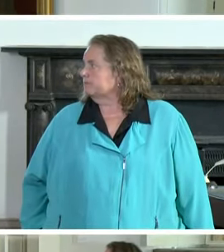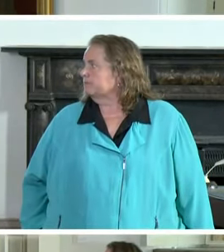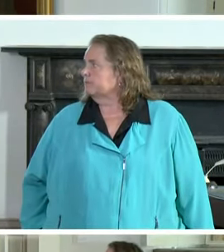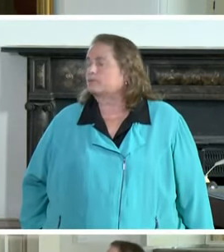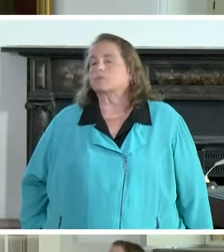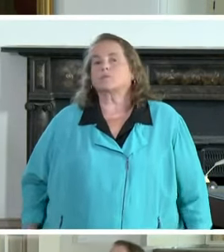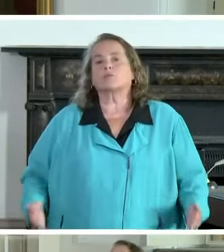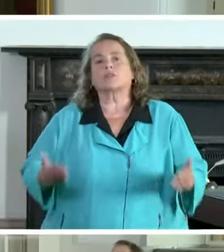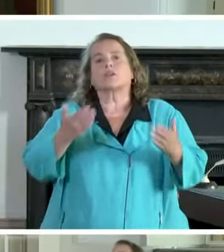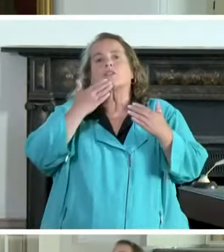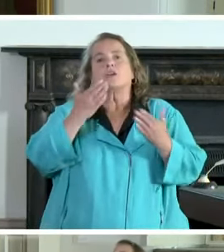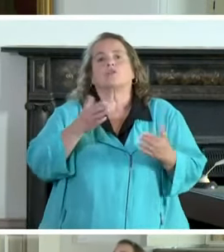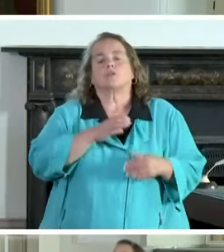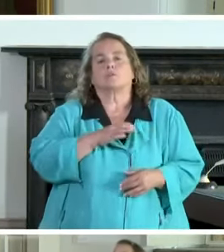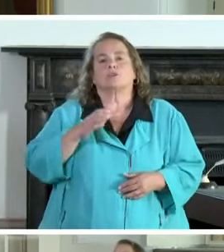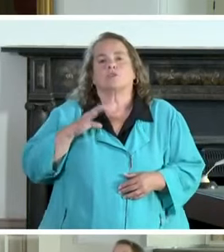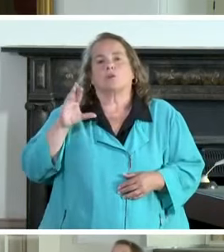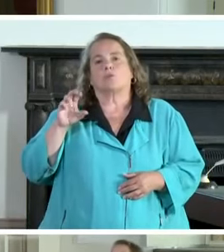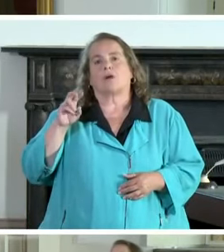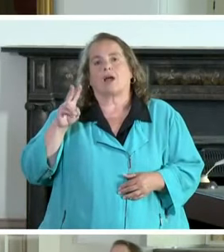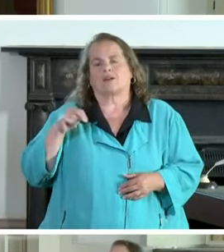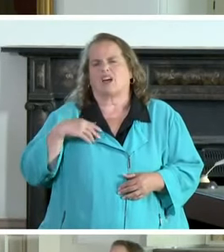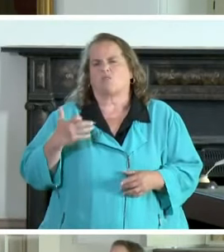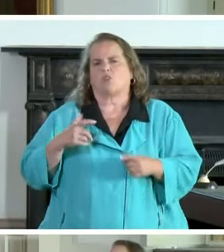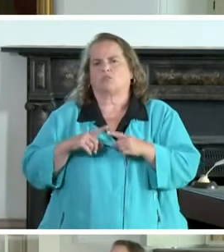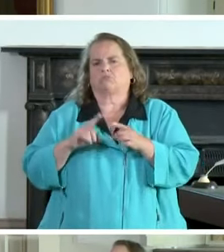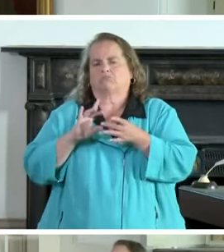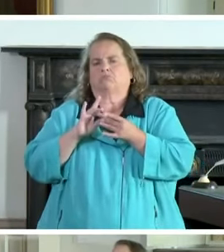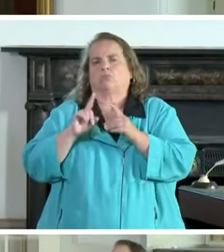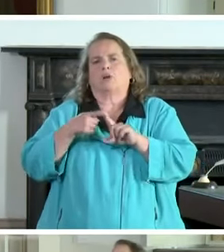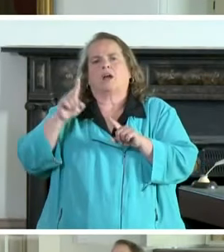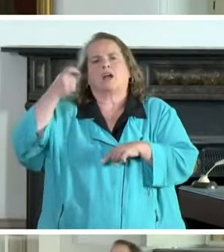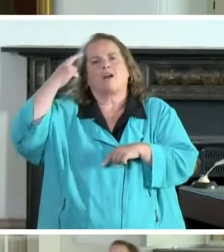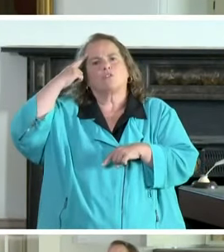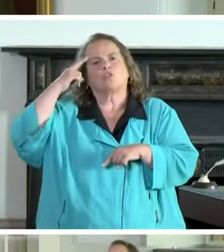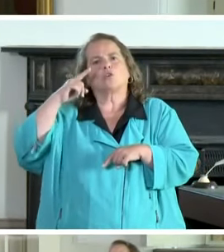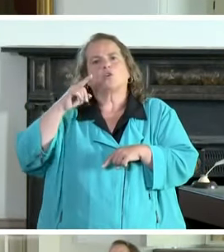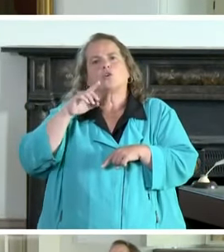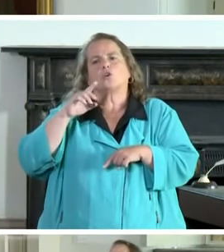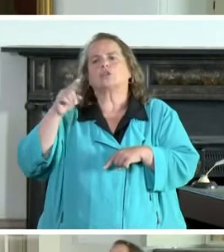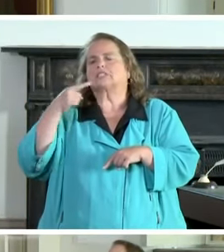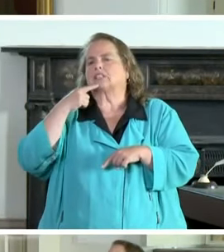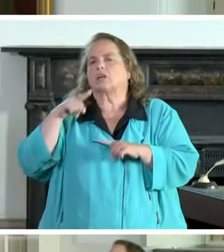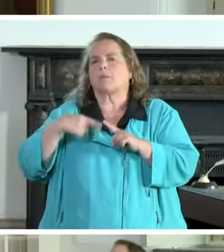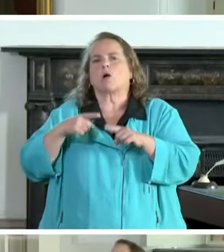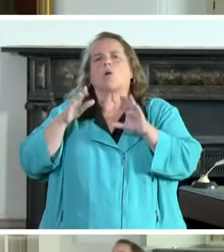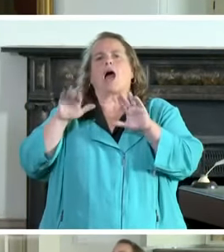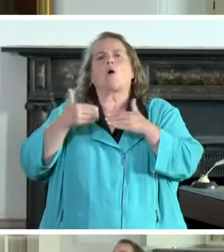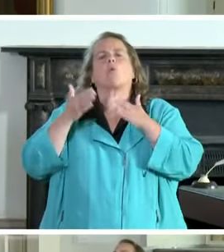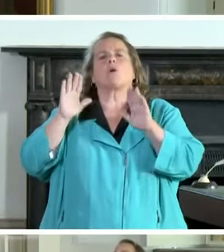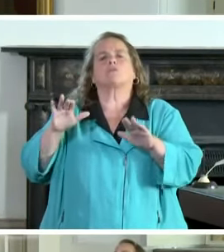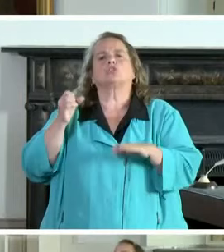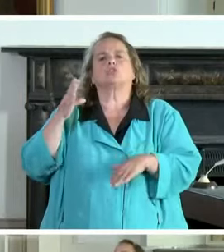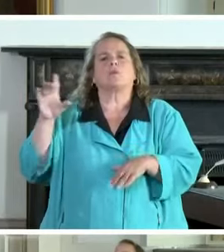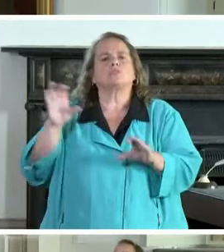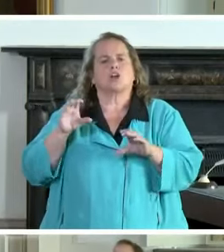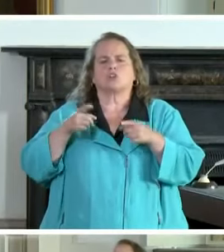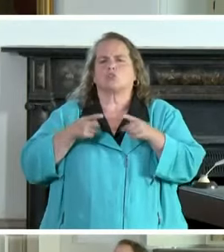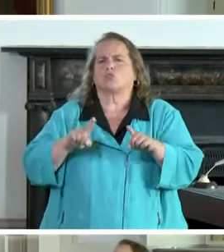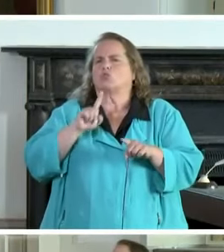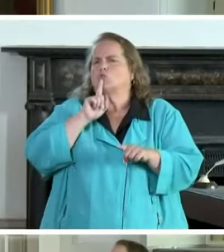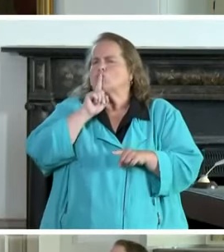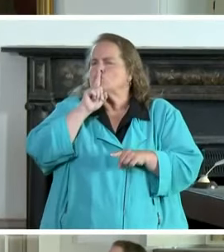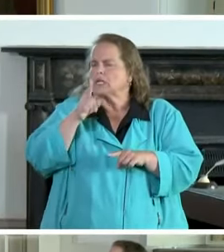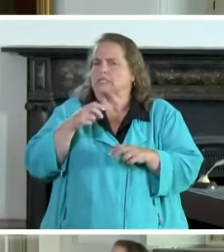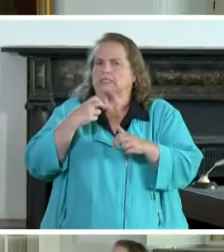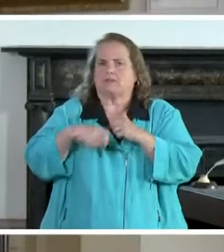Thank you, Commissioner Brown. I want to echo, um, Governor Beshear's sentiments about what a wonderful job you've done in really, really difficult times. So, thank